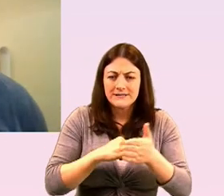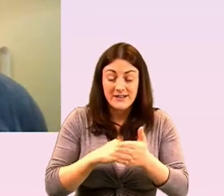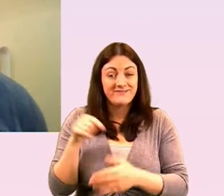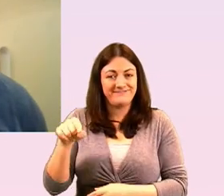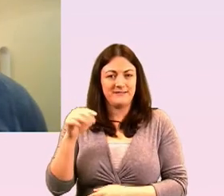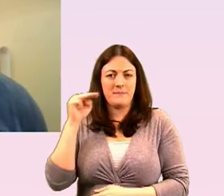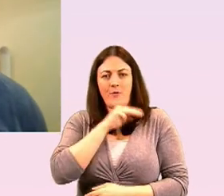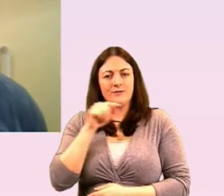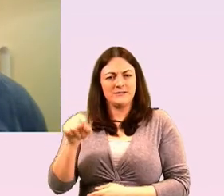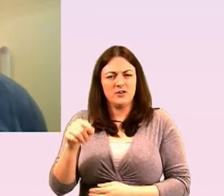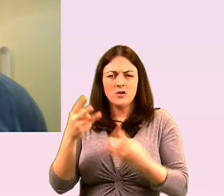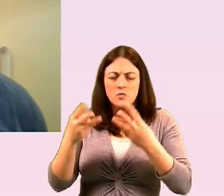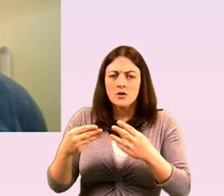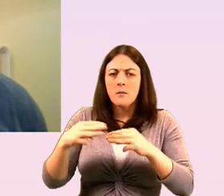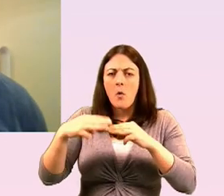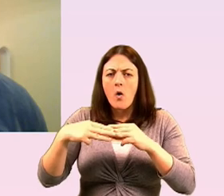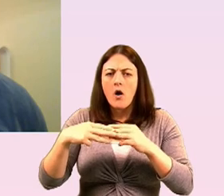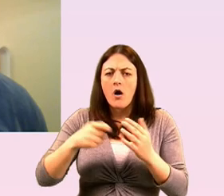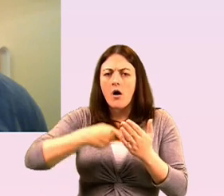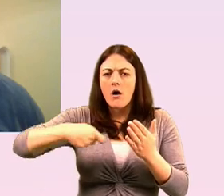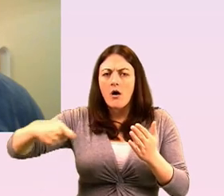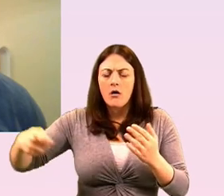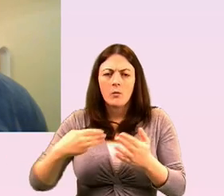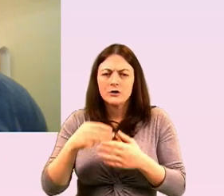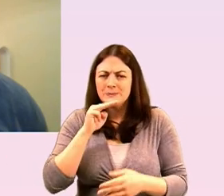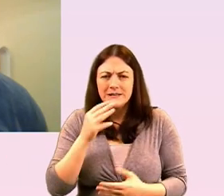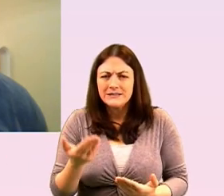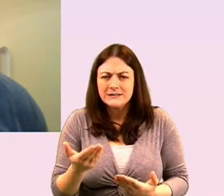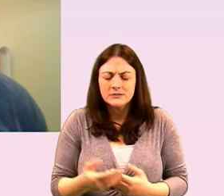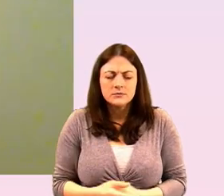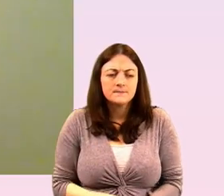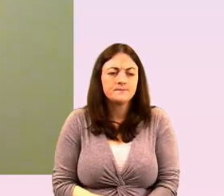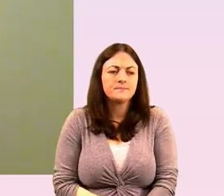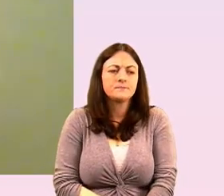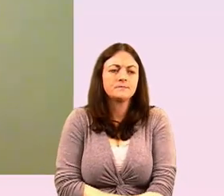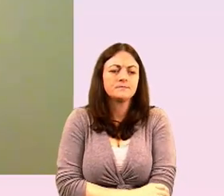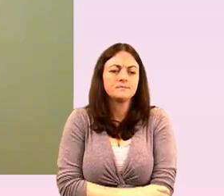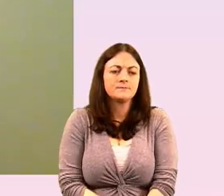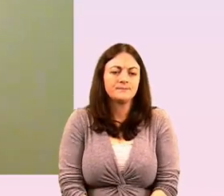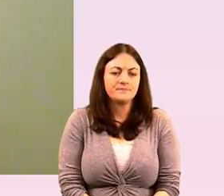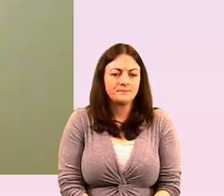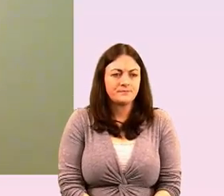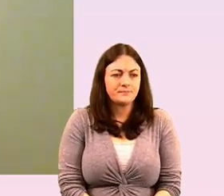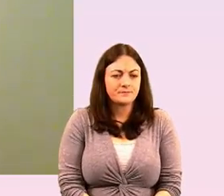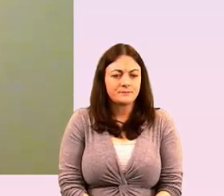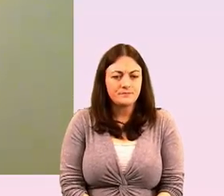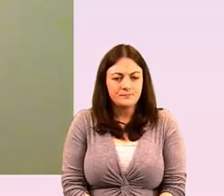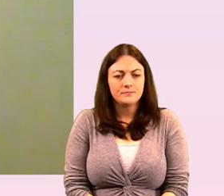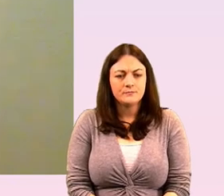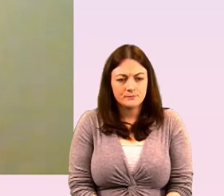point you want to elaborate just a little bit on what you meant by that yeah i think you know